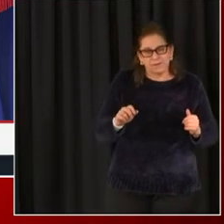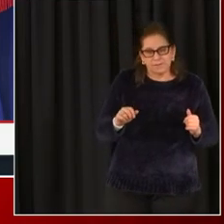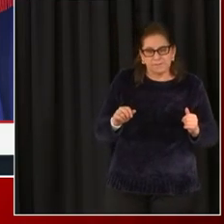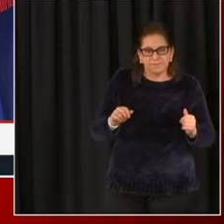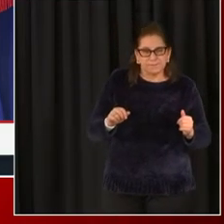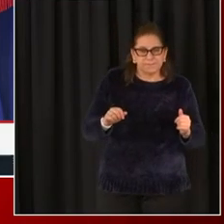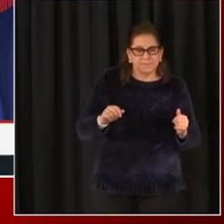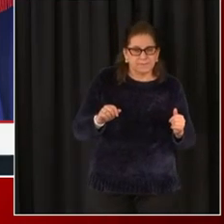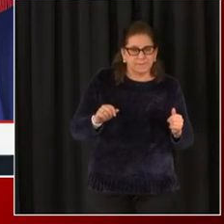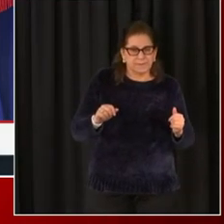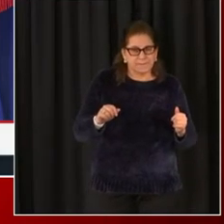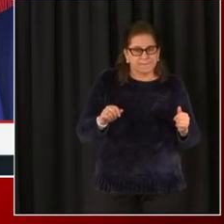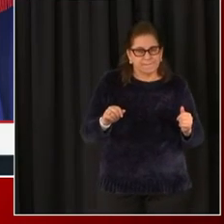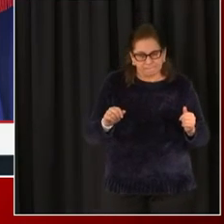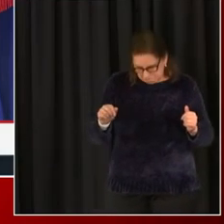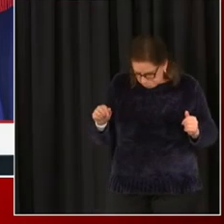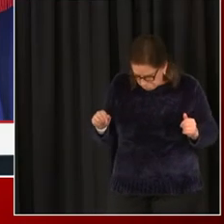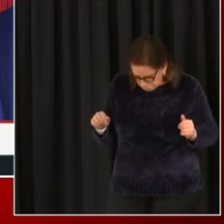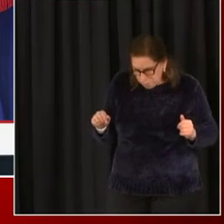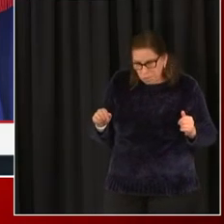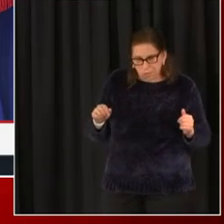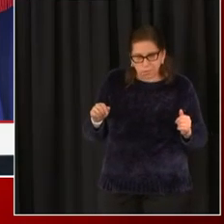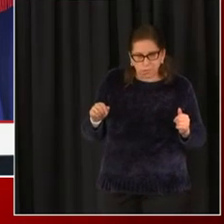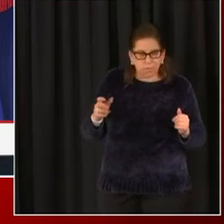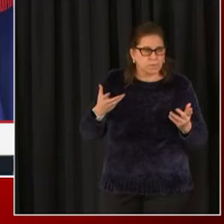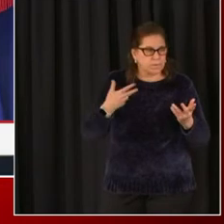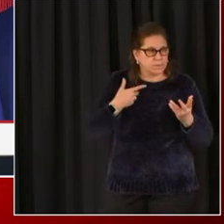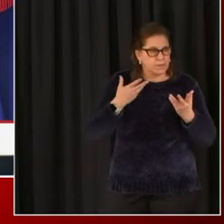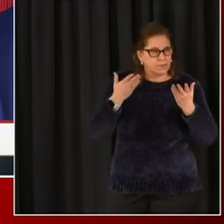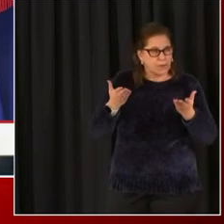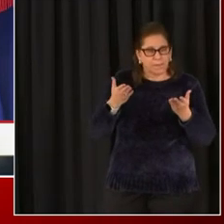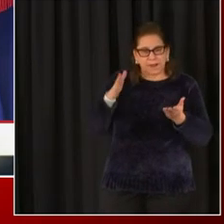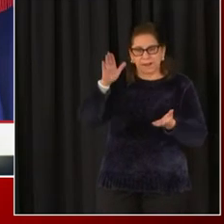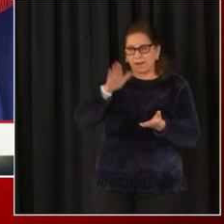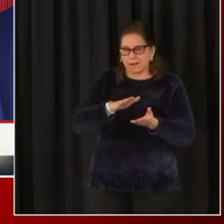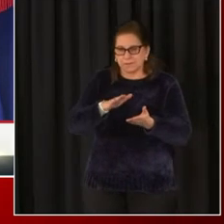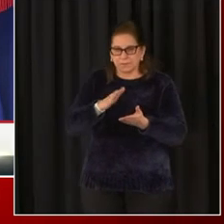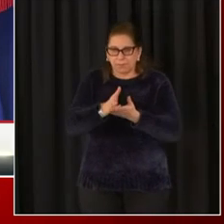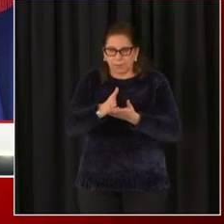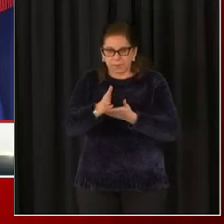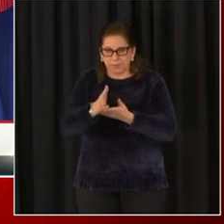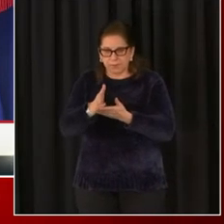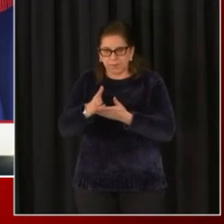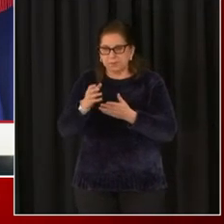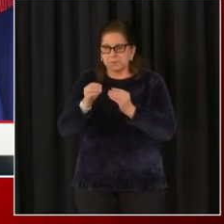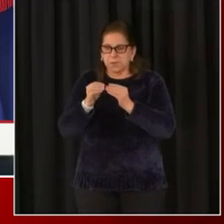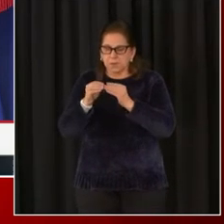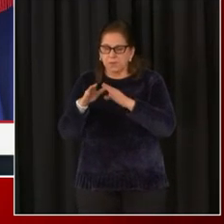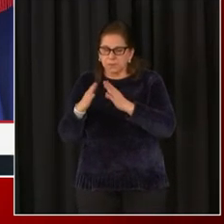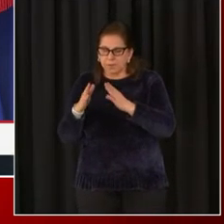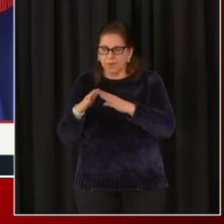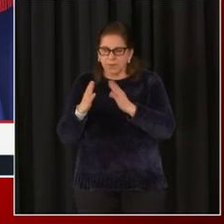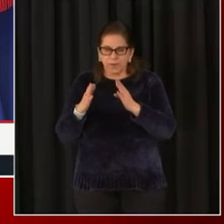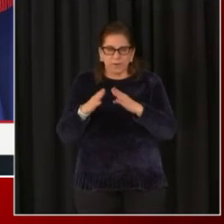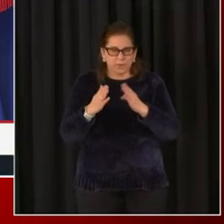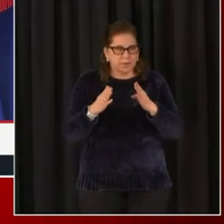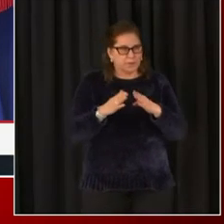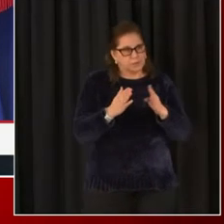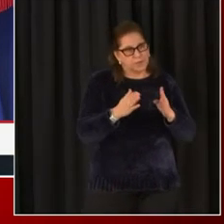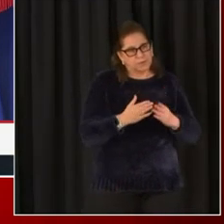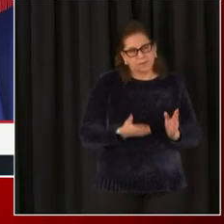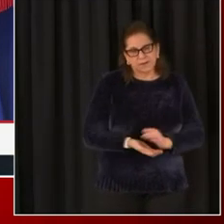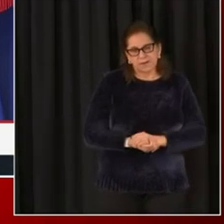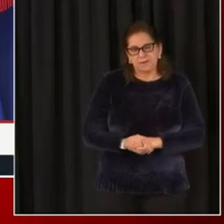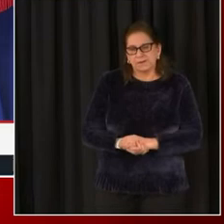to recommend less of that with, with this pause. And we extended that through